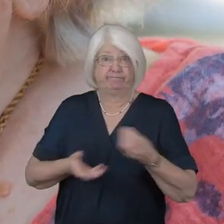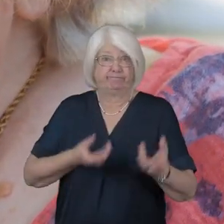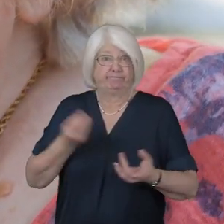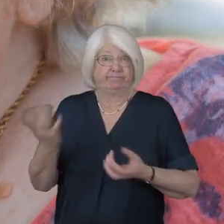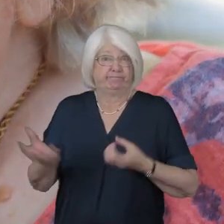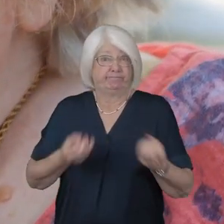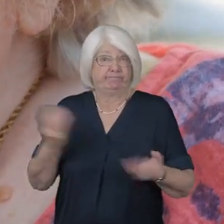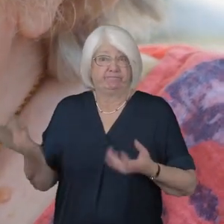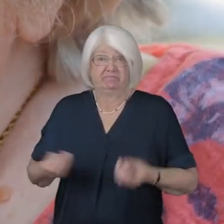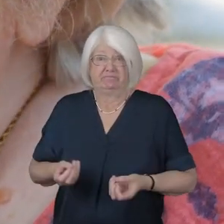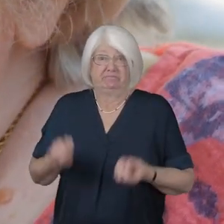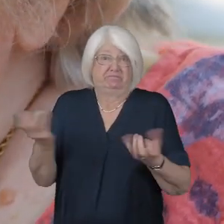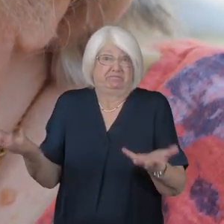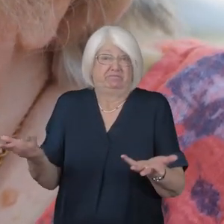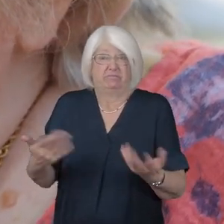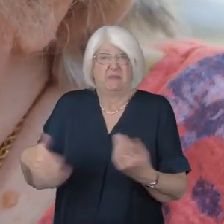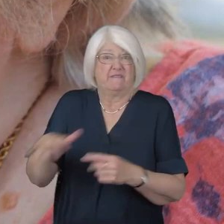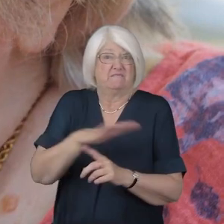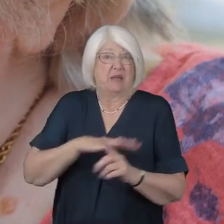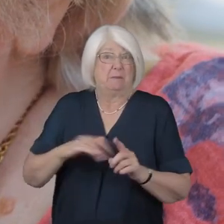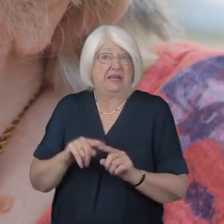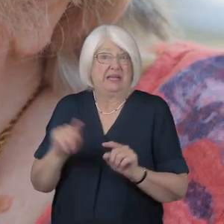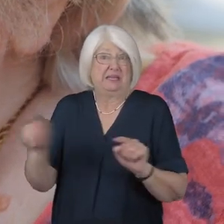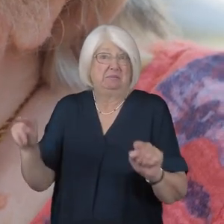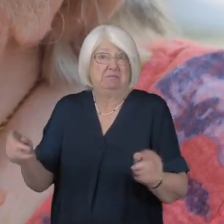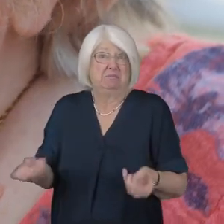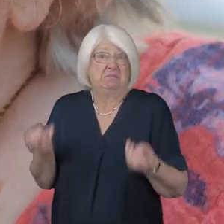distributed among the family